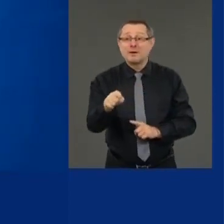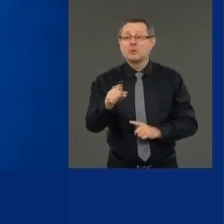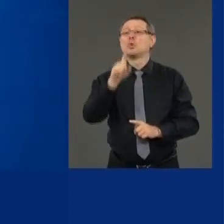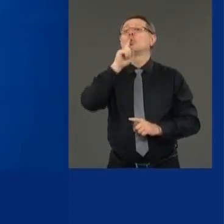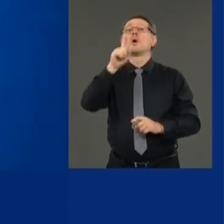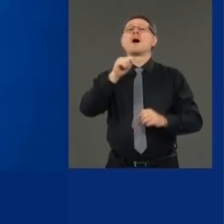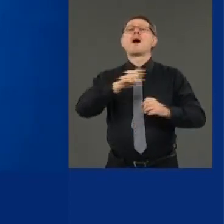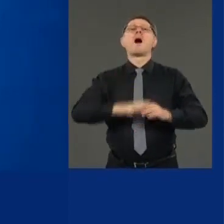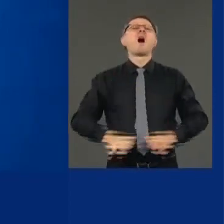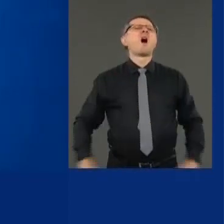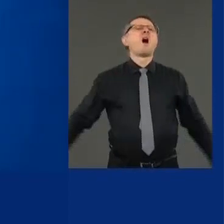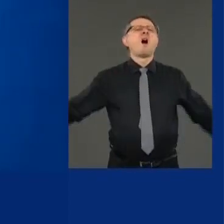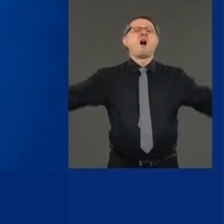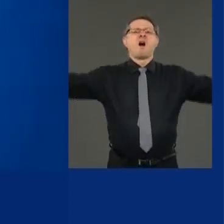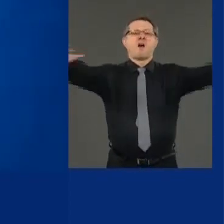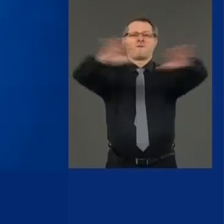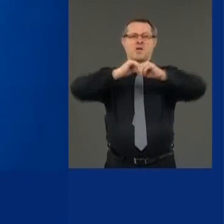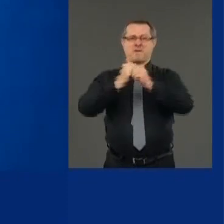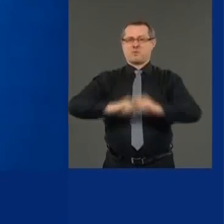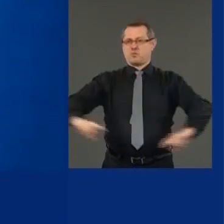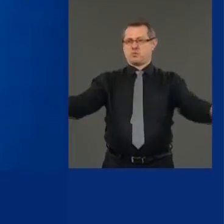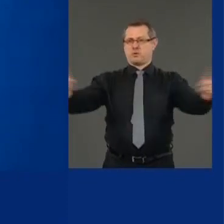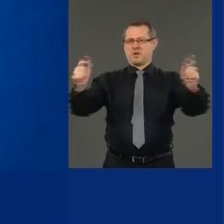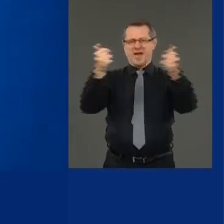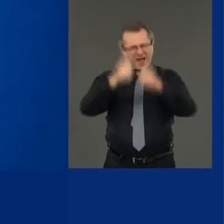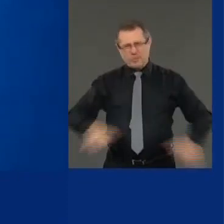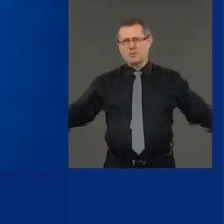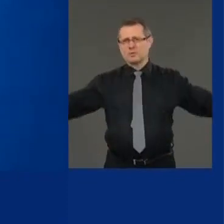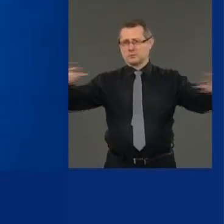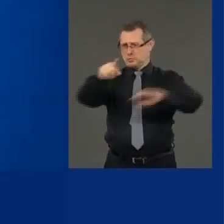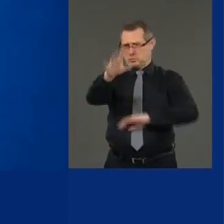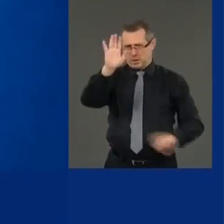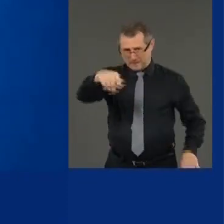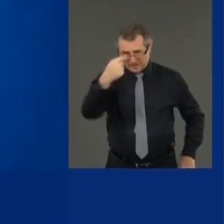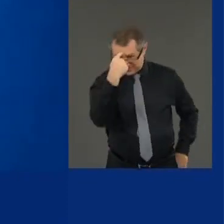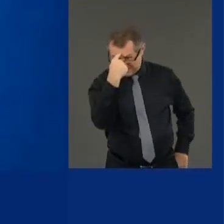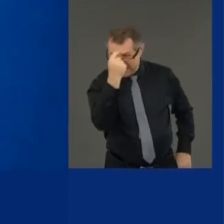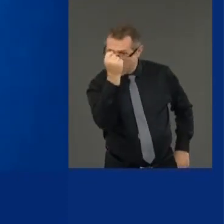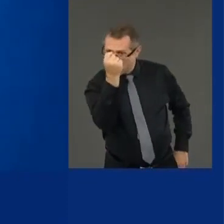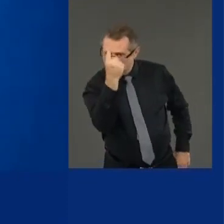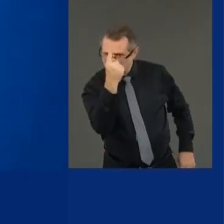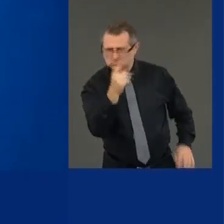That's what we should have understood. That's what we should have understood when we first saw the virus in China.